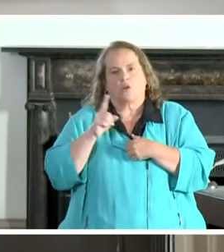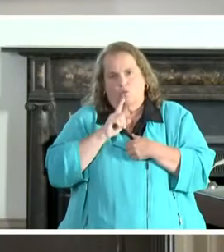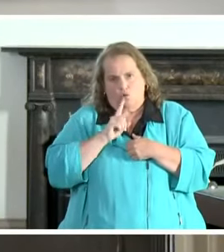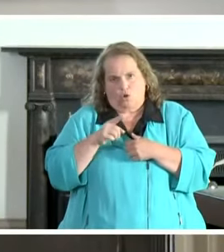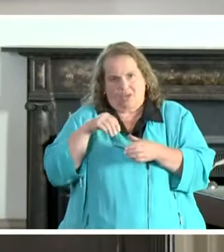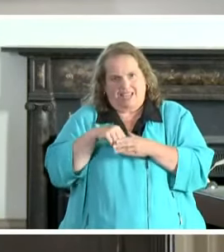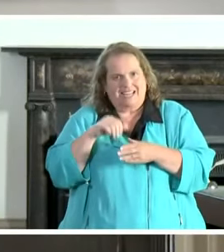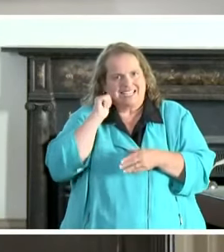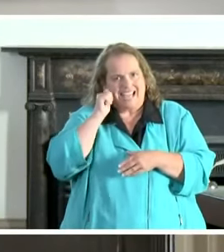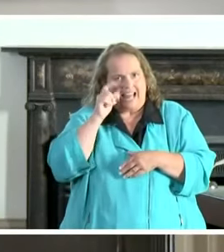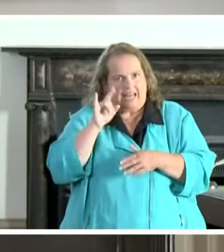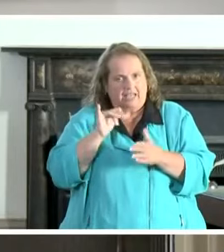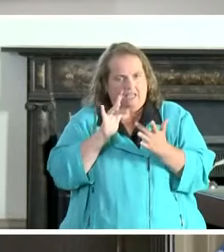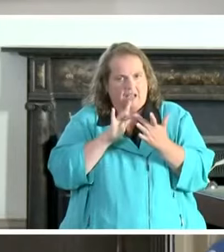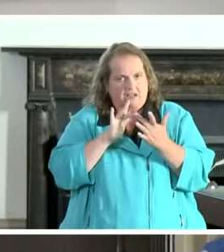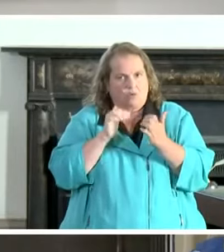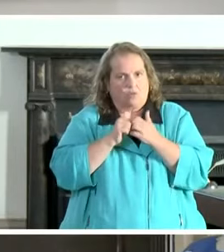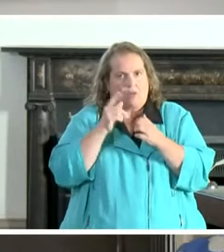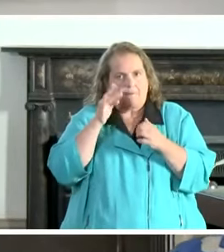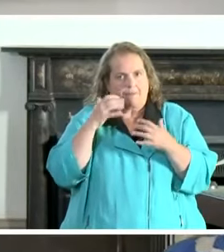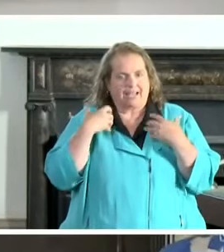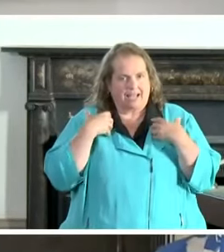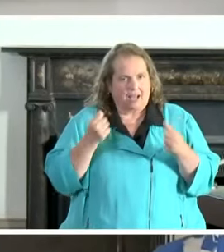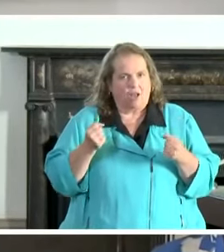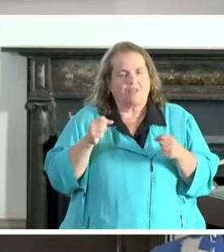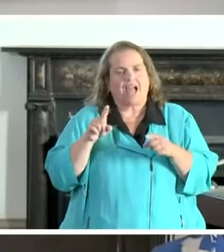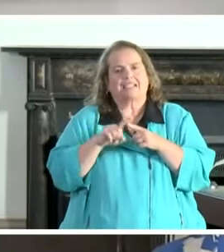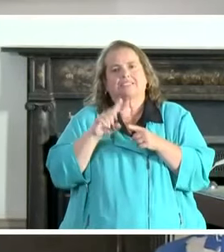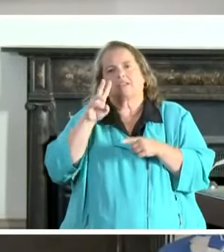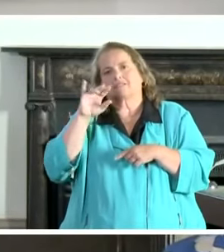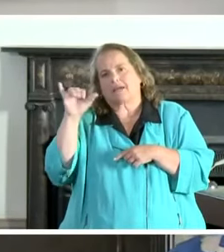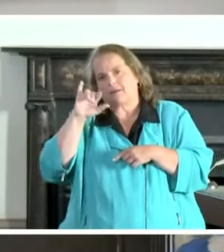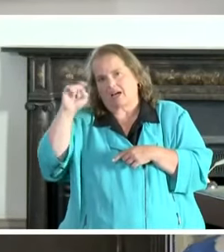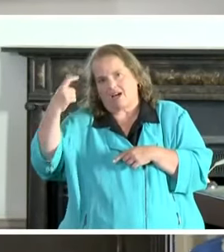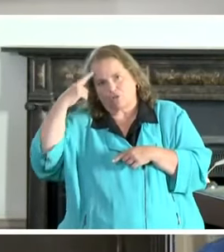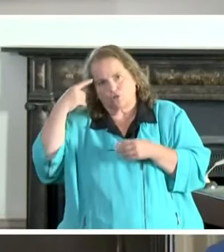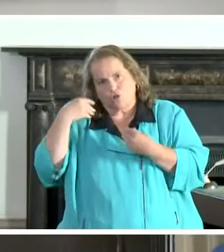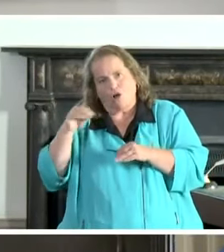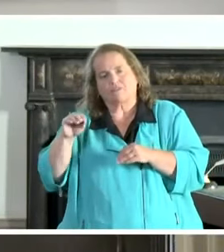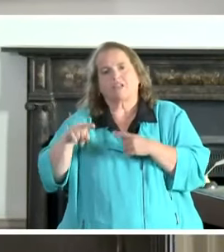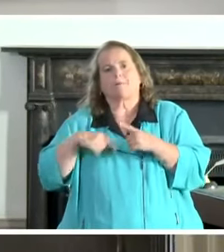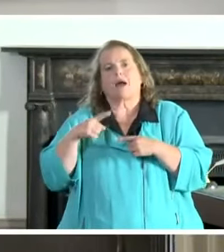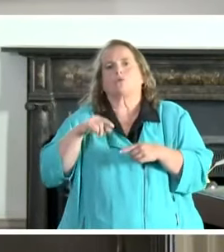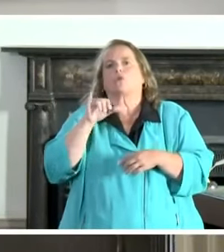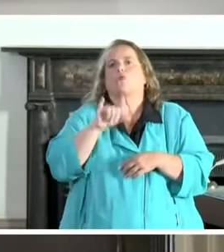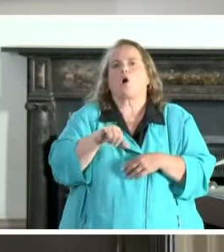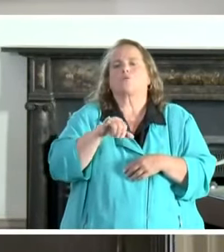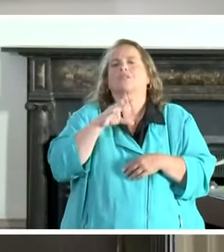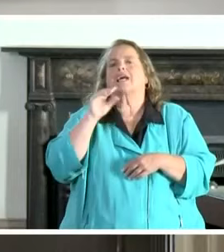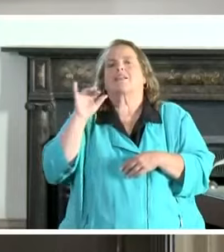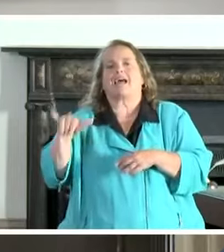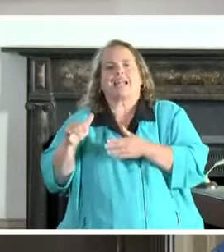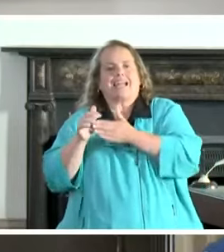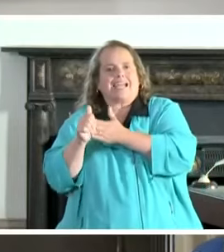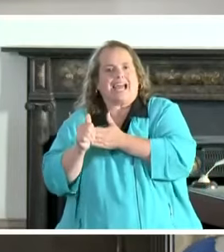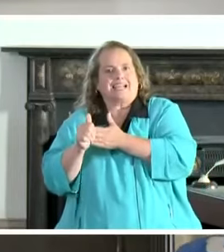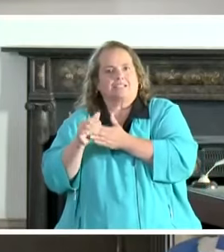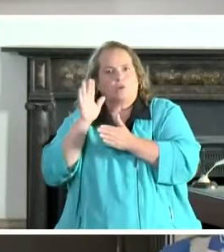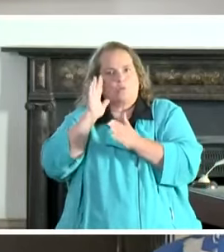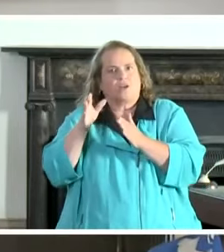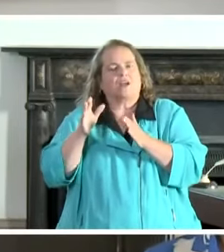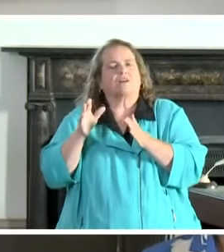almost daily contact, I think, with public health as well as with the governor's office about those. And that guidance will be coming out